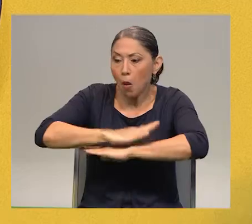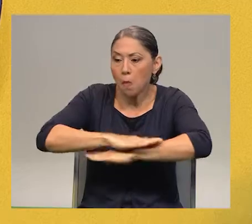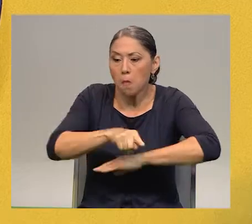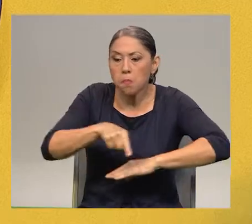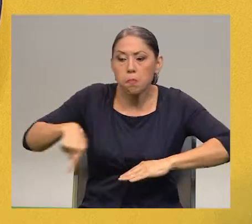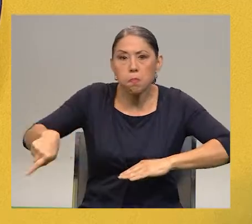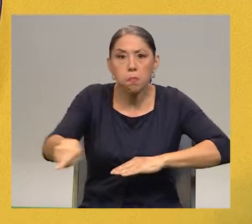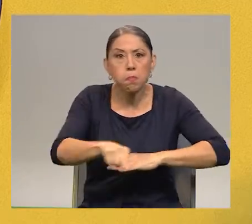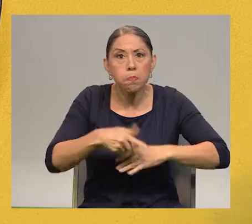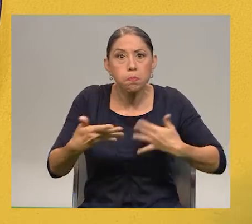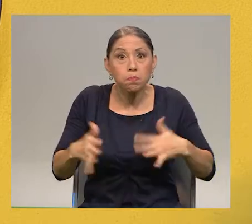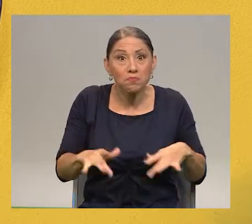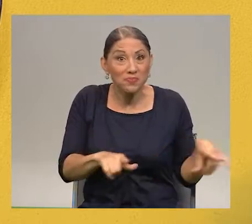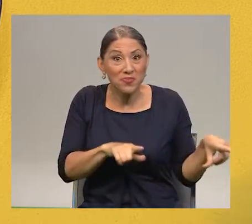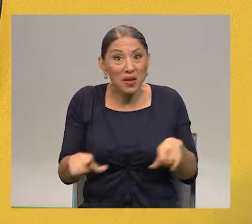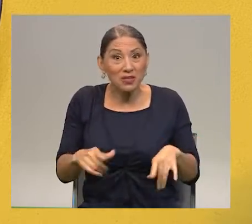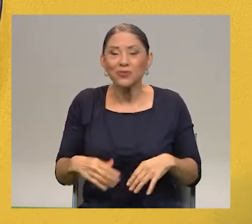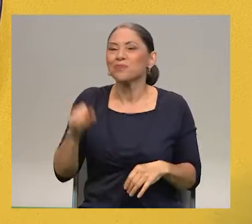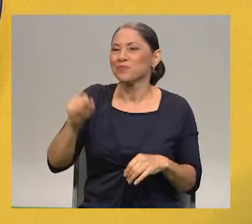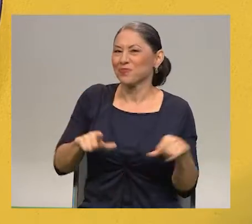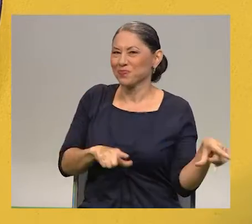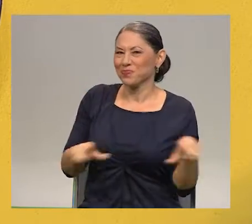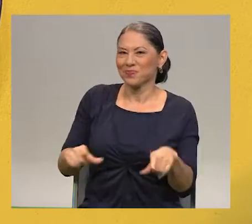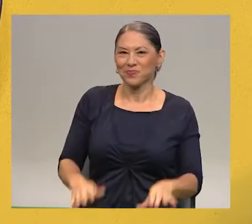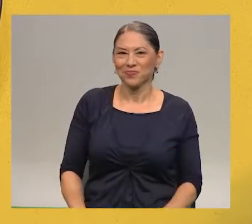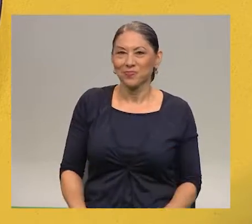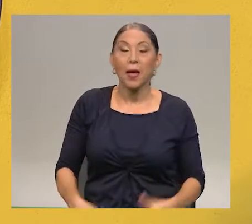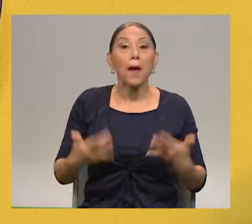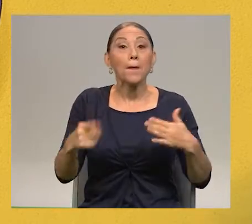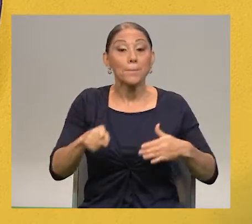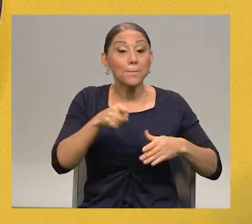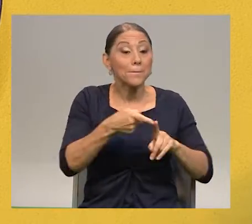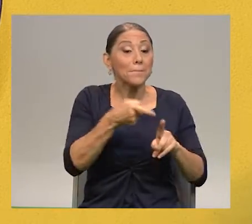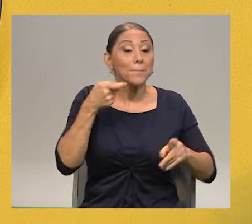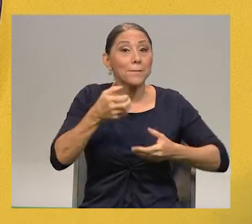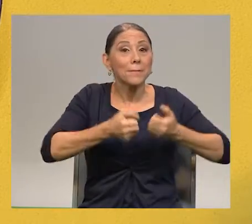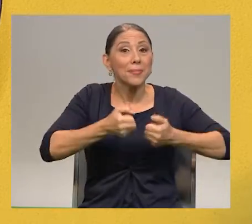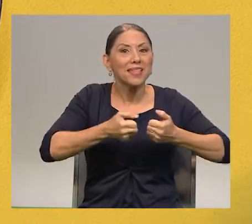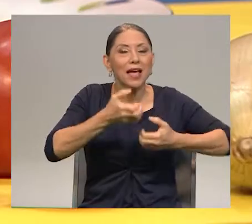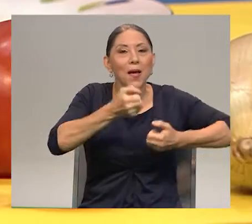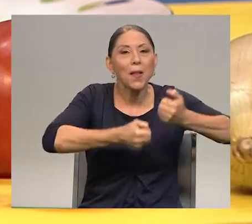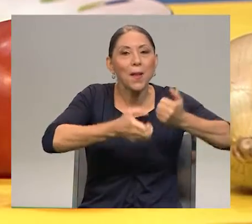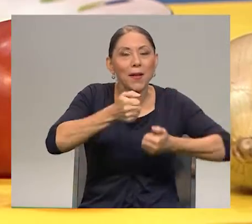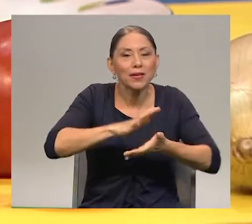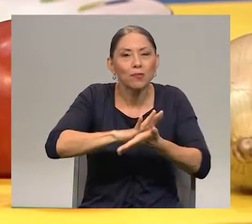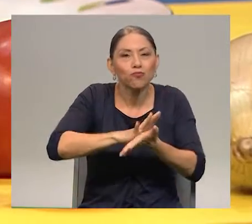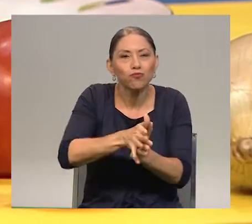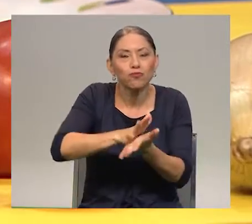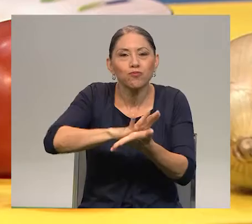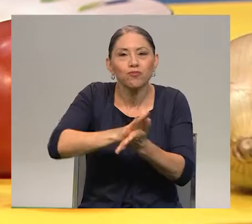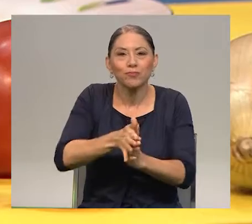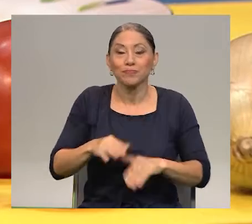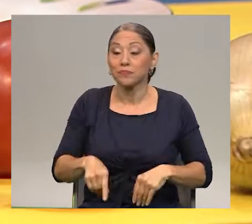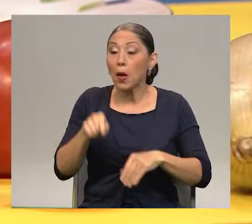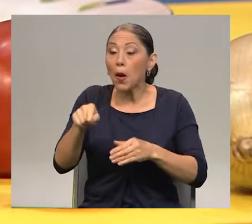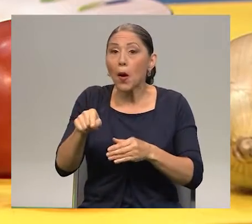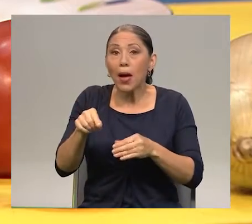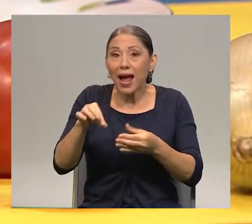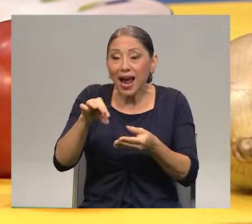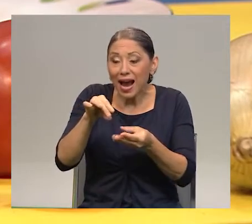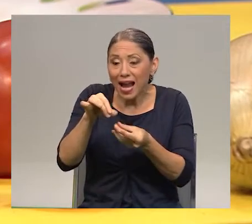I'm ready. Okay. We have dairy, milk, and cheese. We have grains,